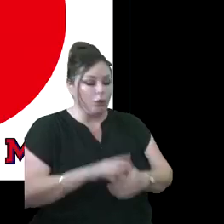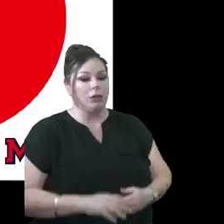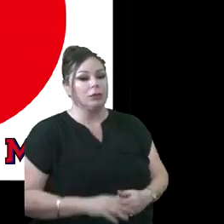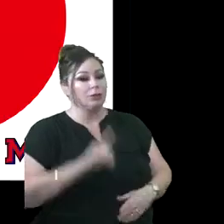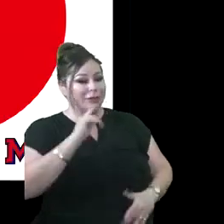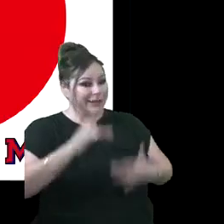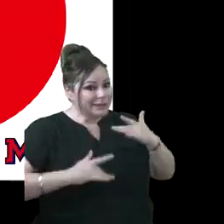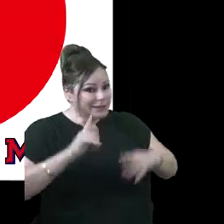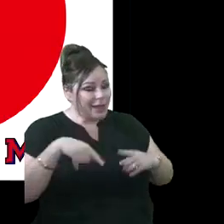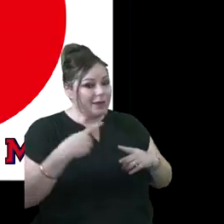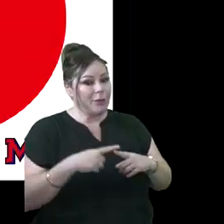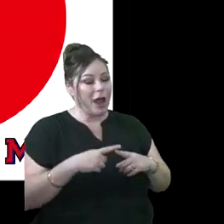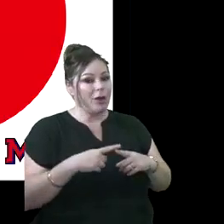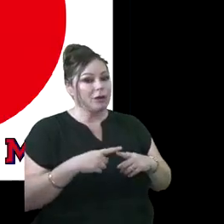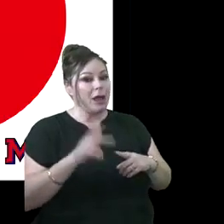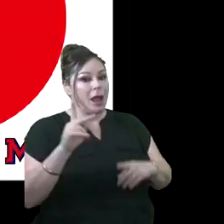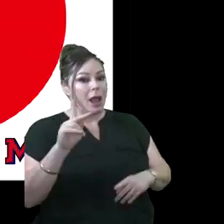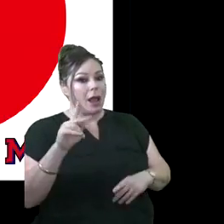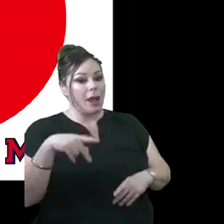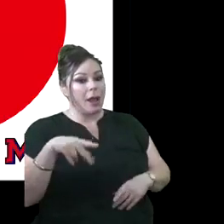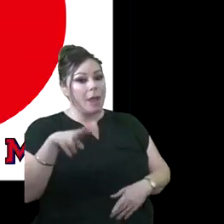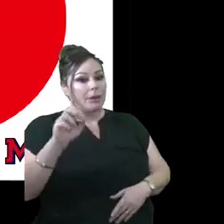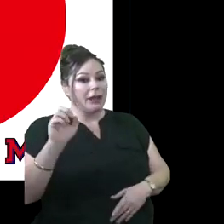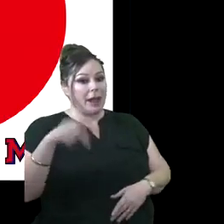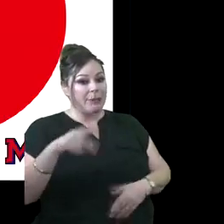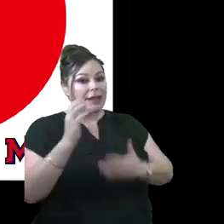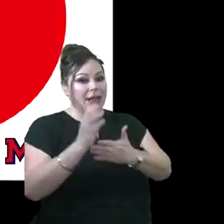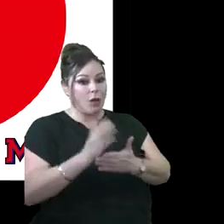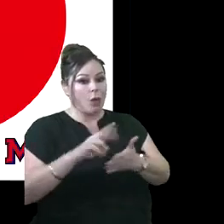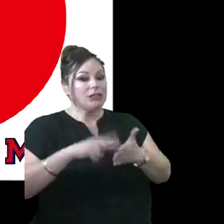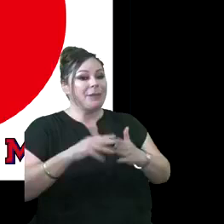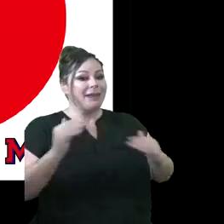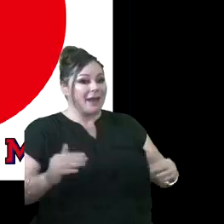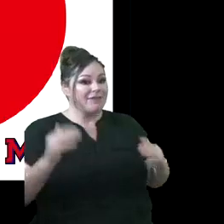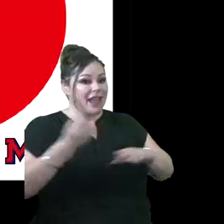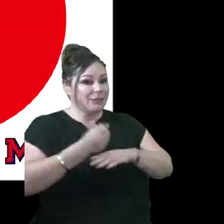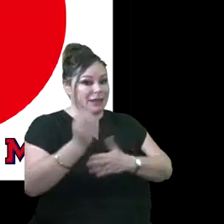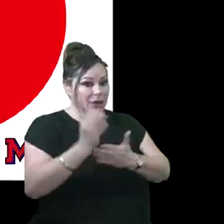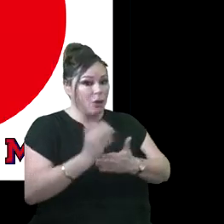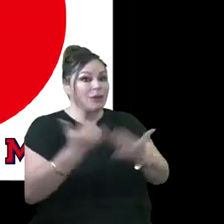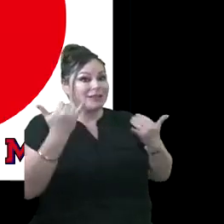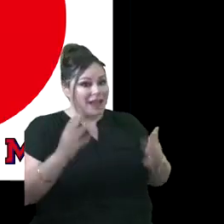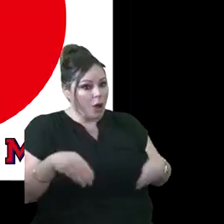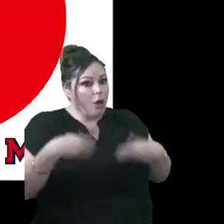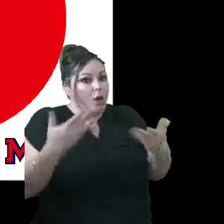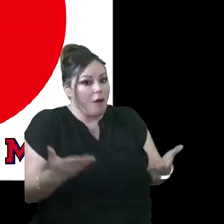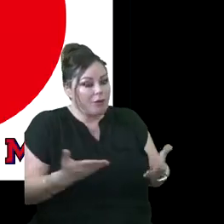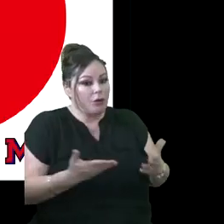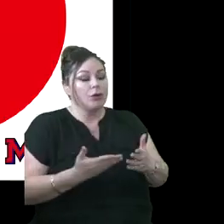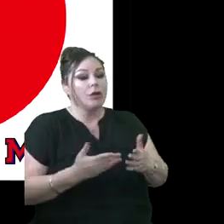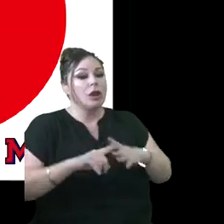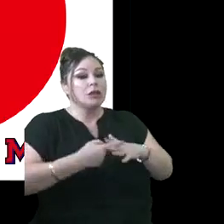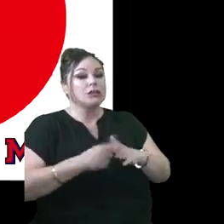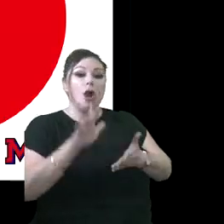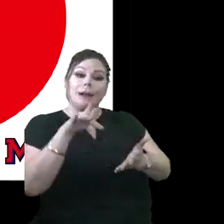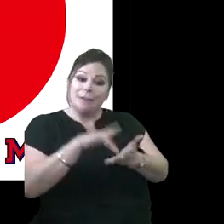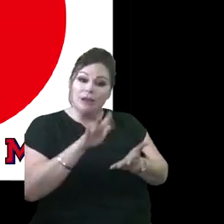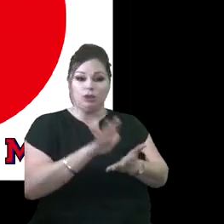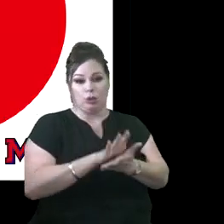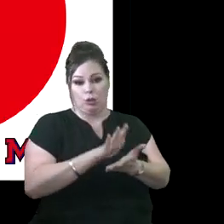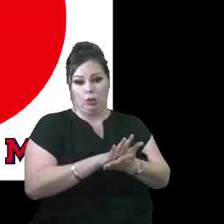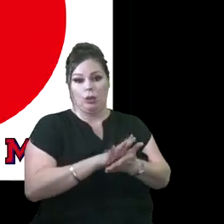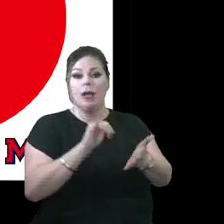excited about the fact that pre AP course advanced placement courses will be offered starting in the middle school.